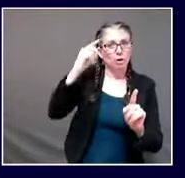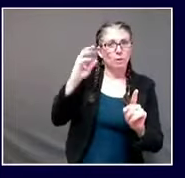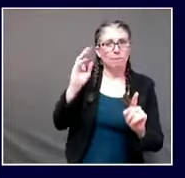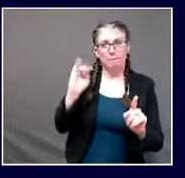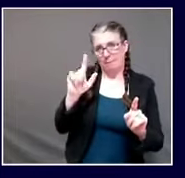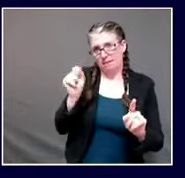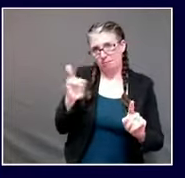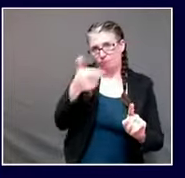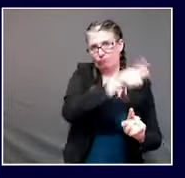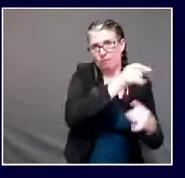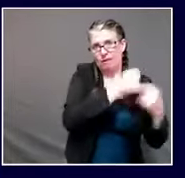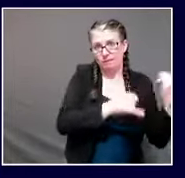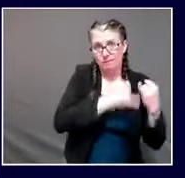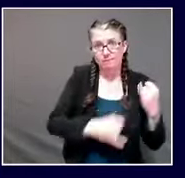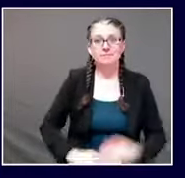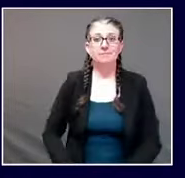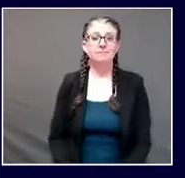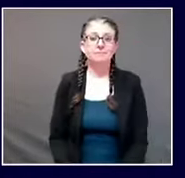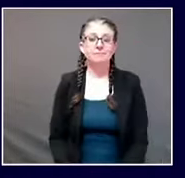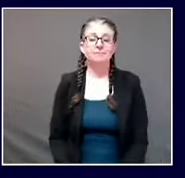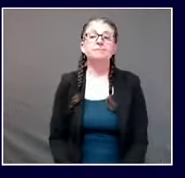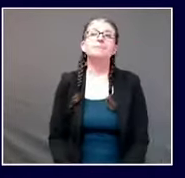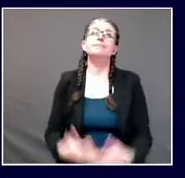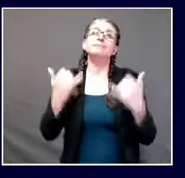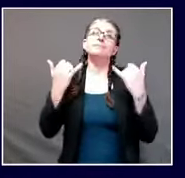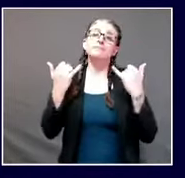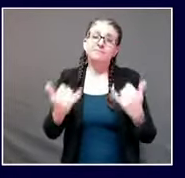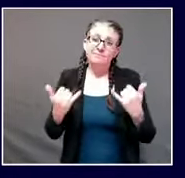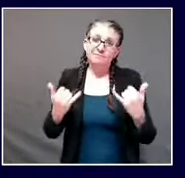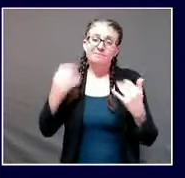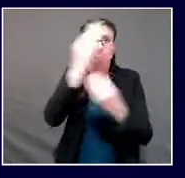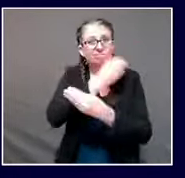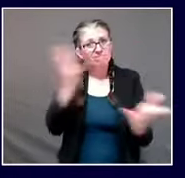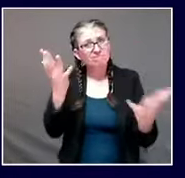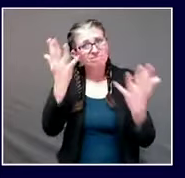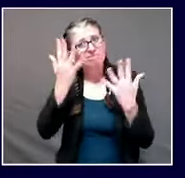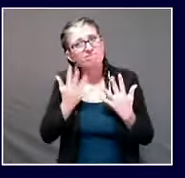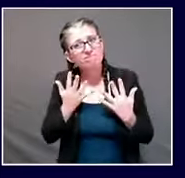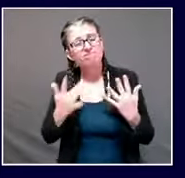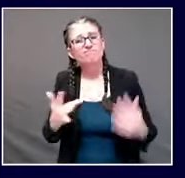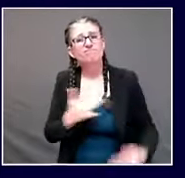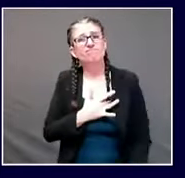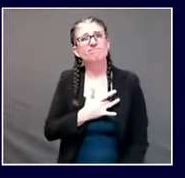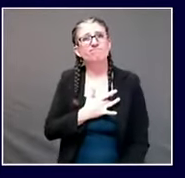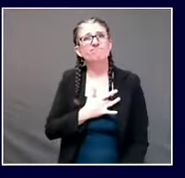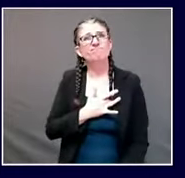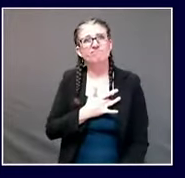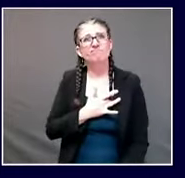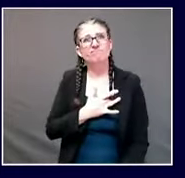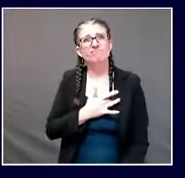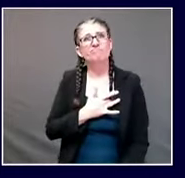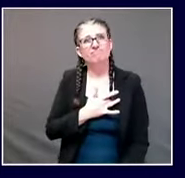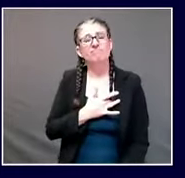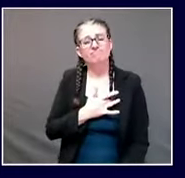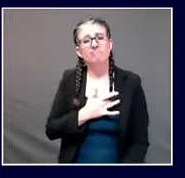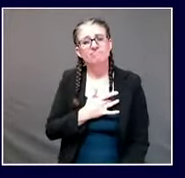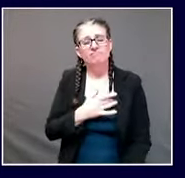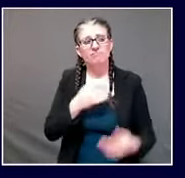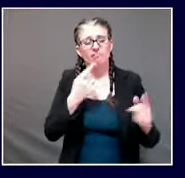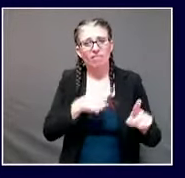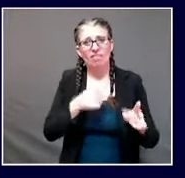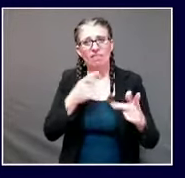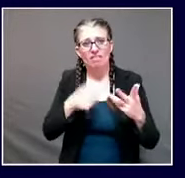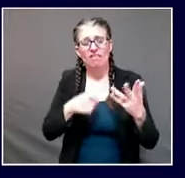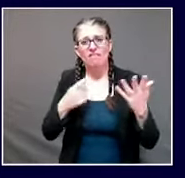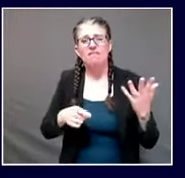I begin, unfortunately, today's update on yet another series of sad notes. Maine CDC has